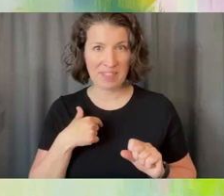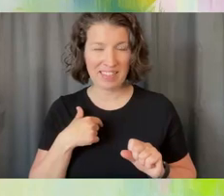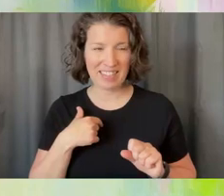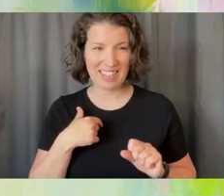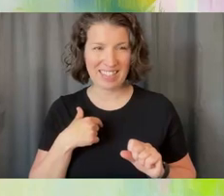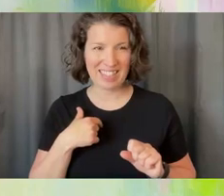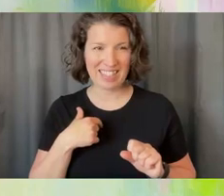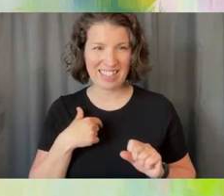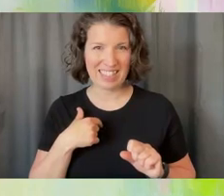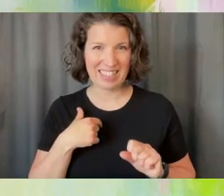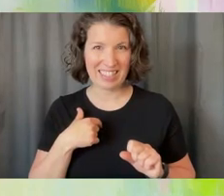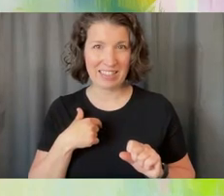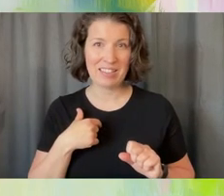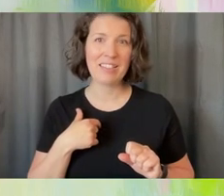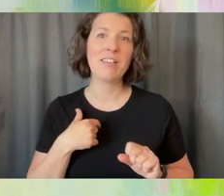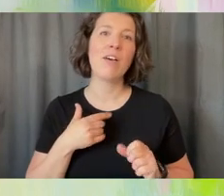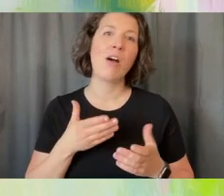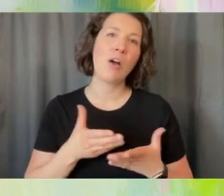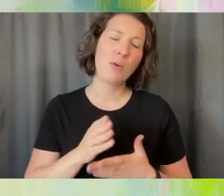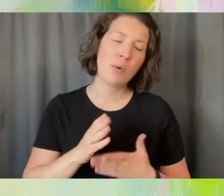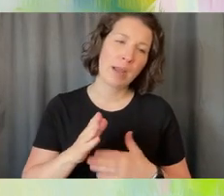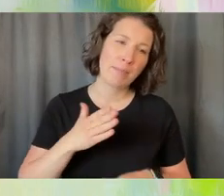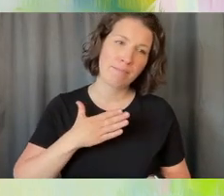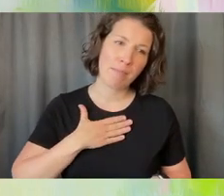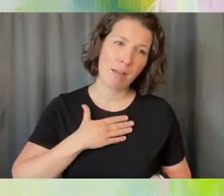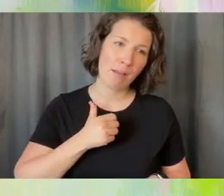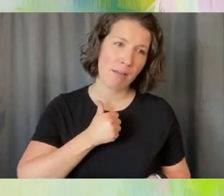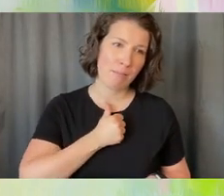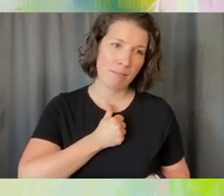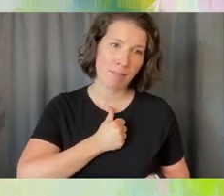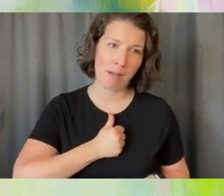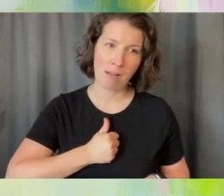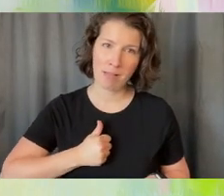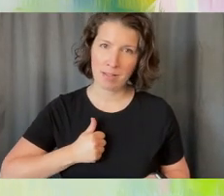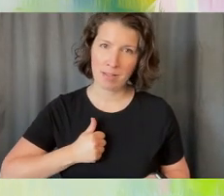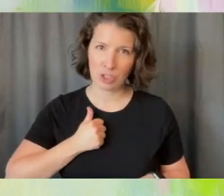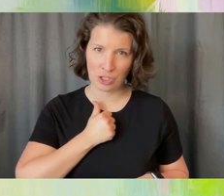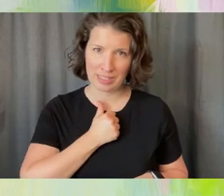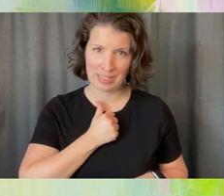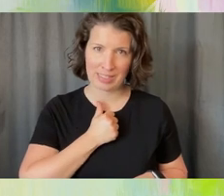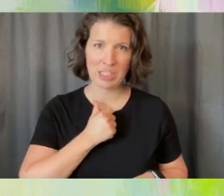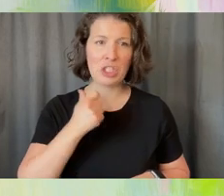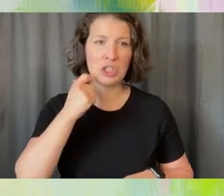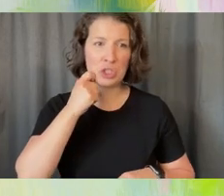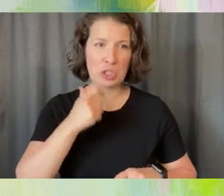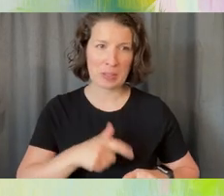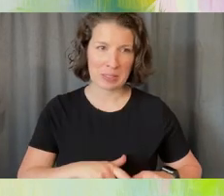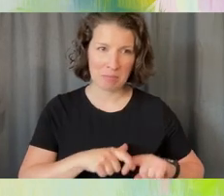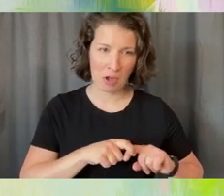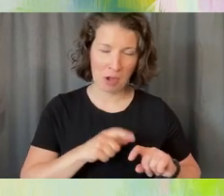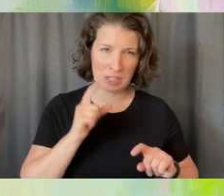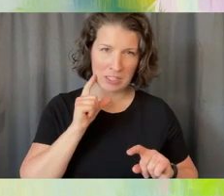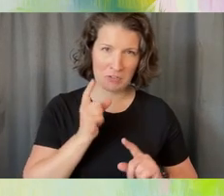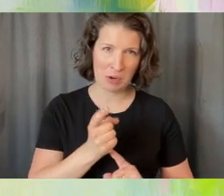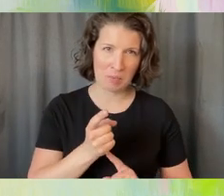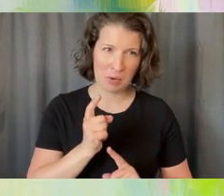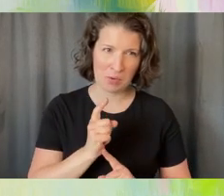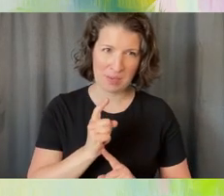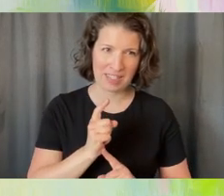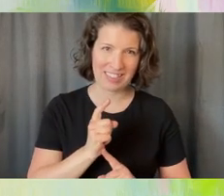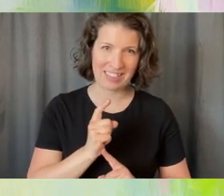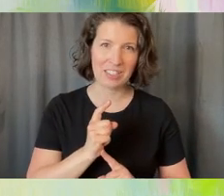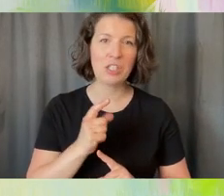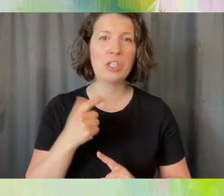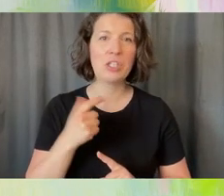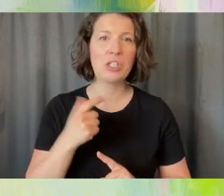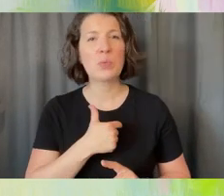All right. My apologies if I was just paused for just a moment. So we want to tell you about a